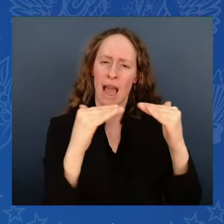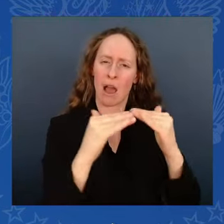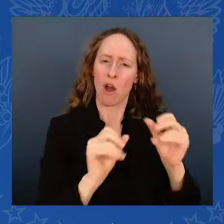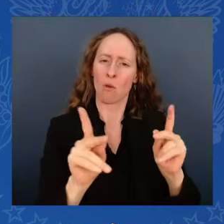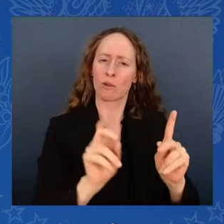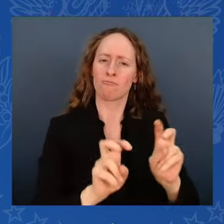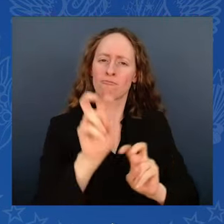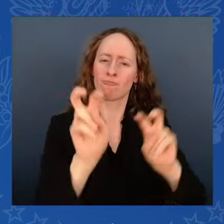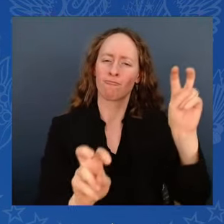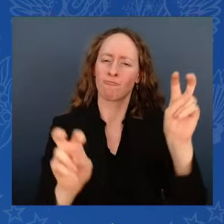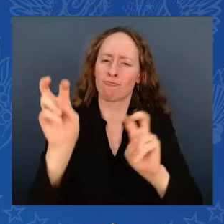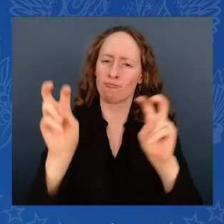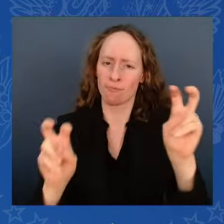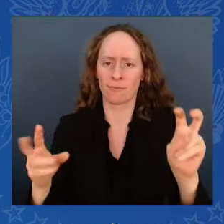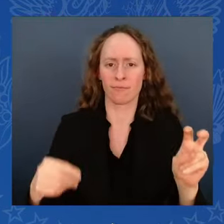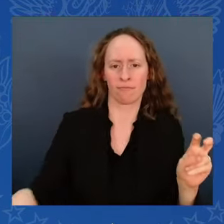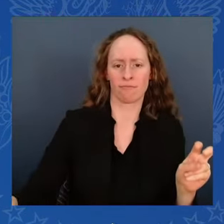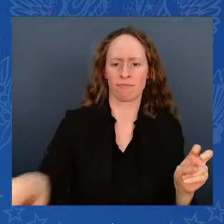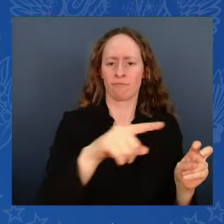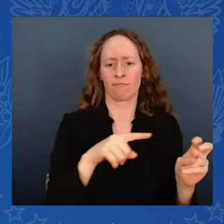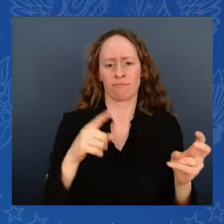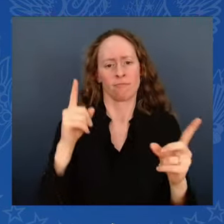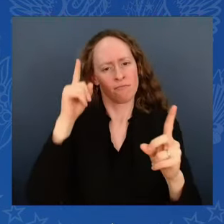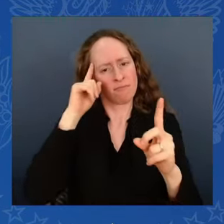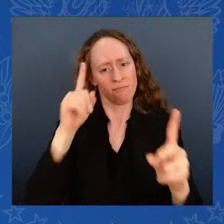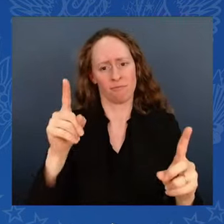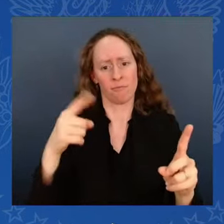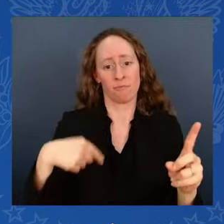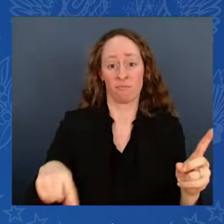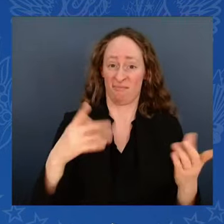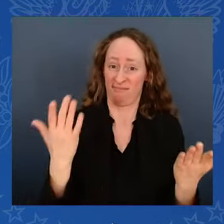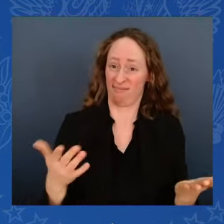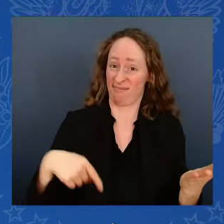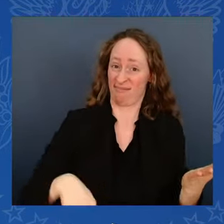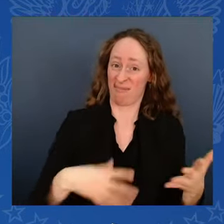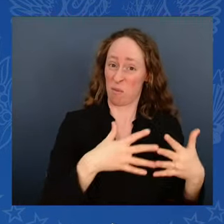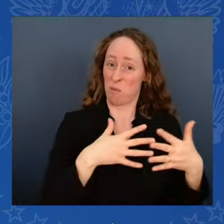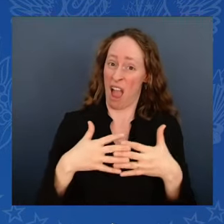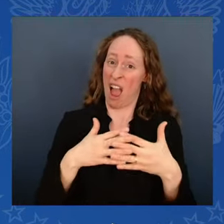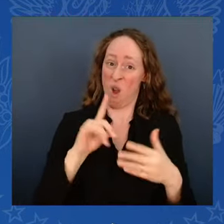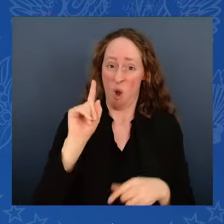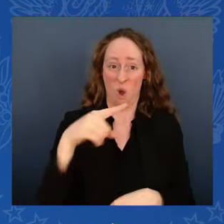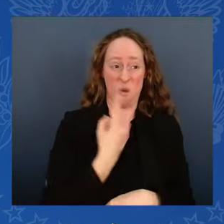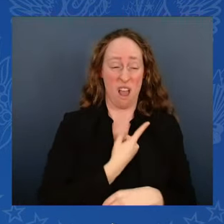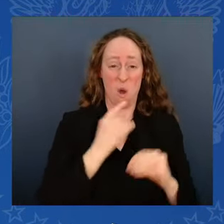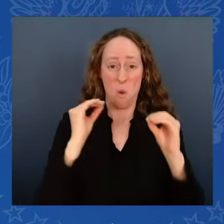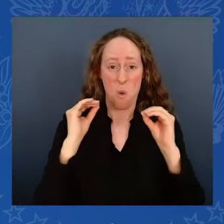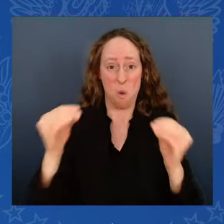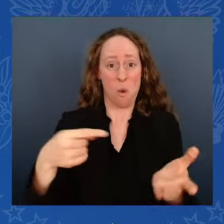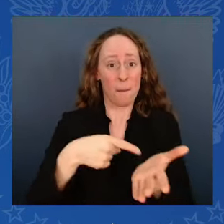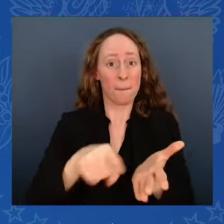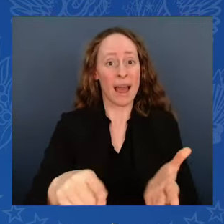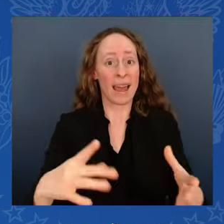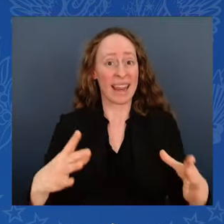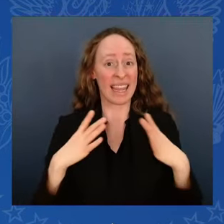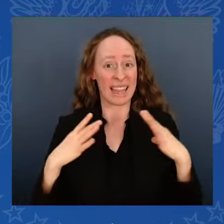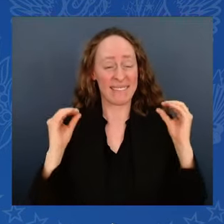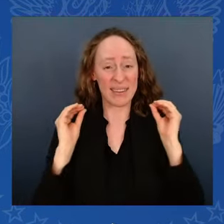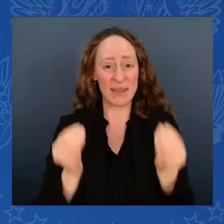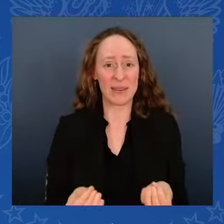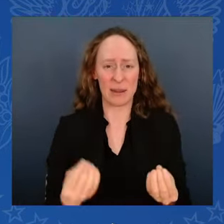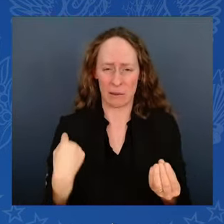in the world that doesn't have paid leave. I see a future where we save the planet from a climate crisis and our country from gun violence.